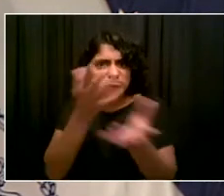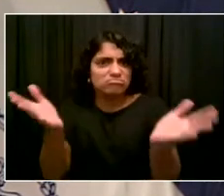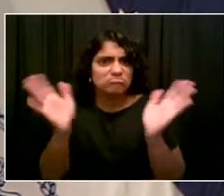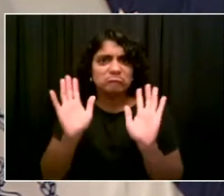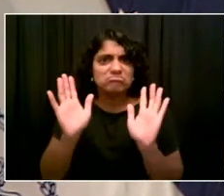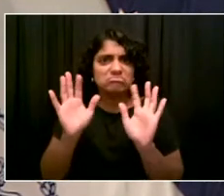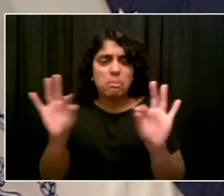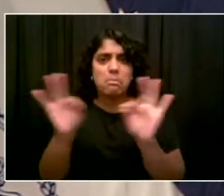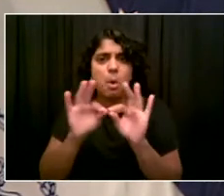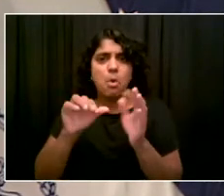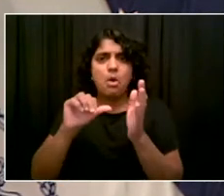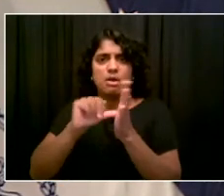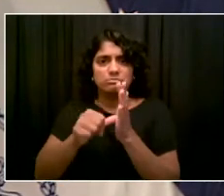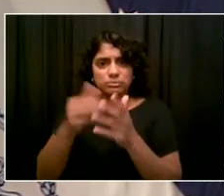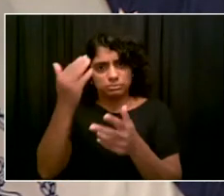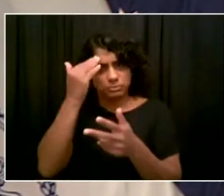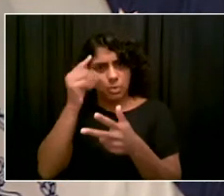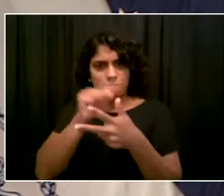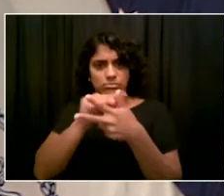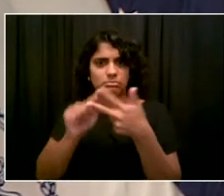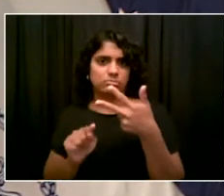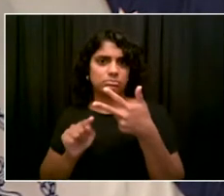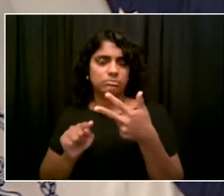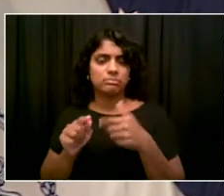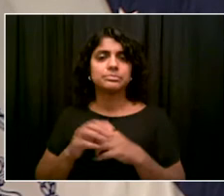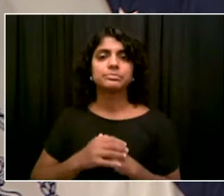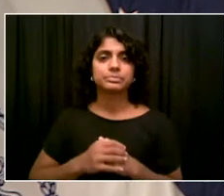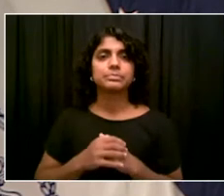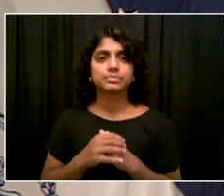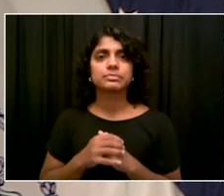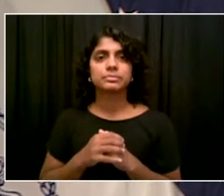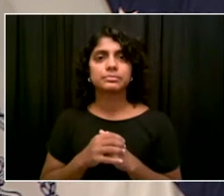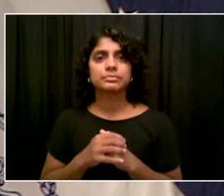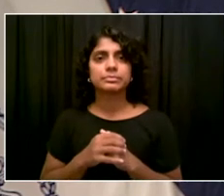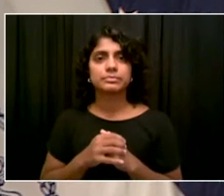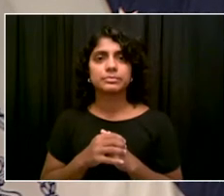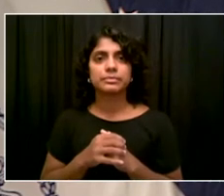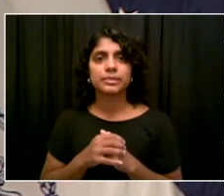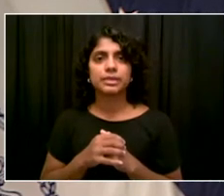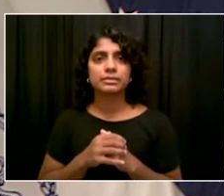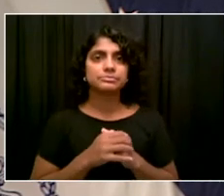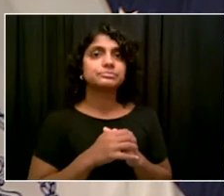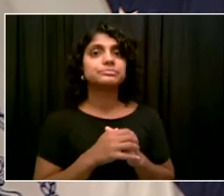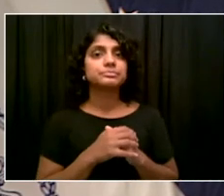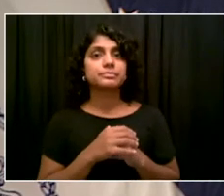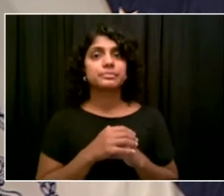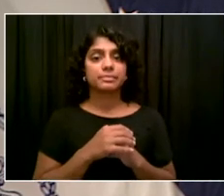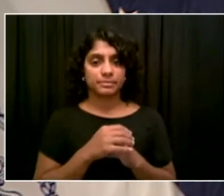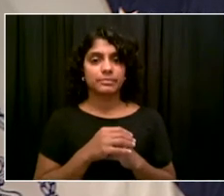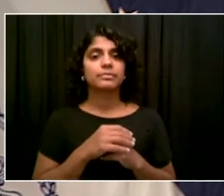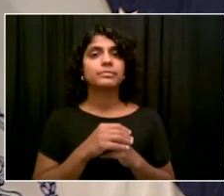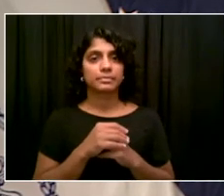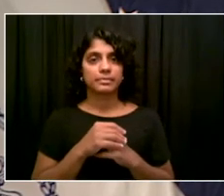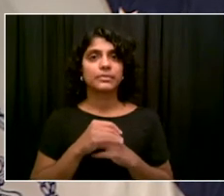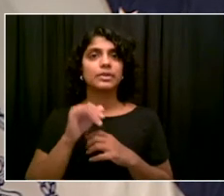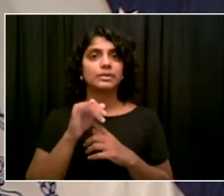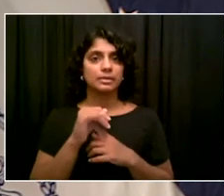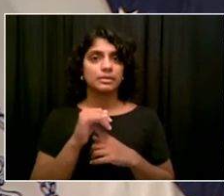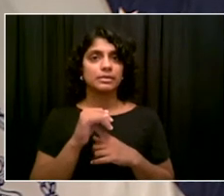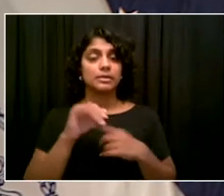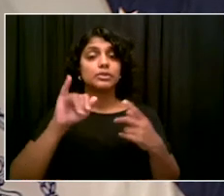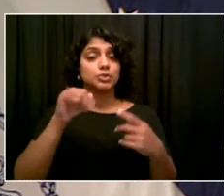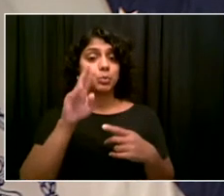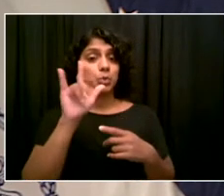Okay, great. Thank you. And I will convey that information to our listener. So, actually,